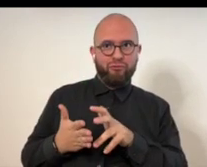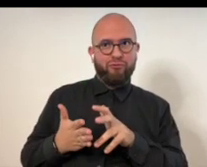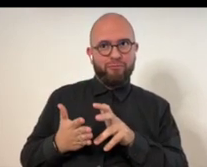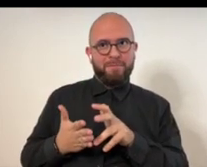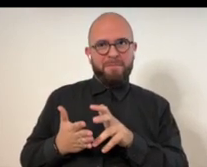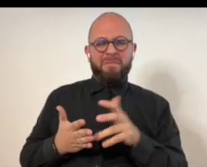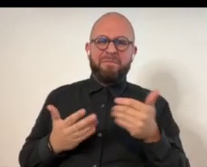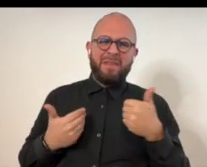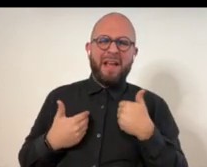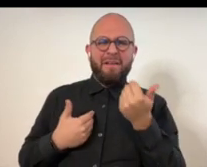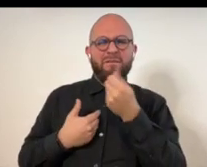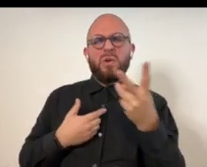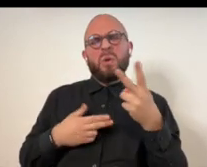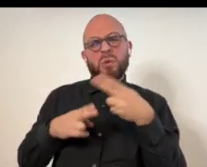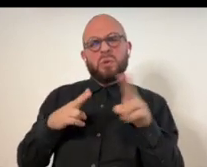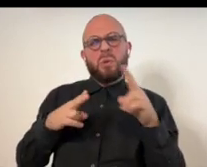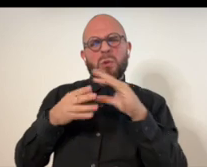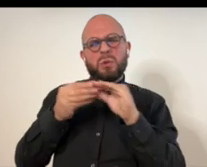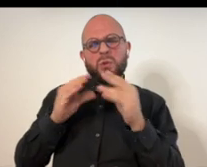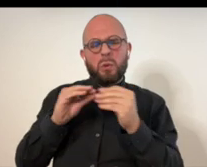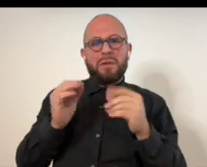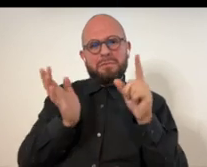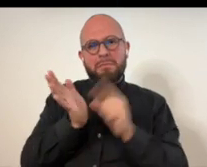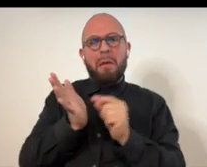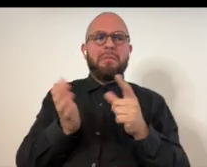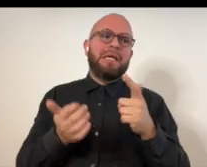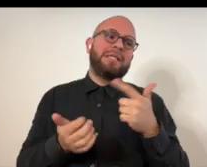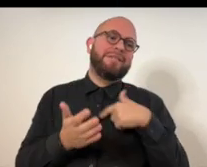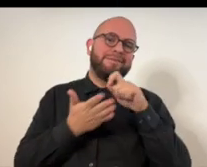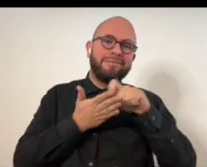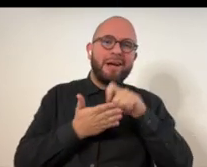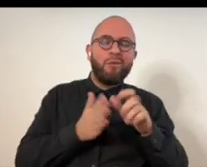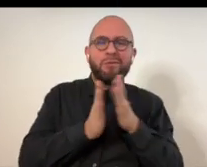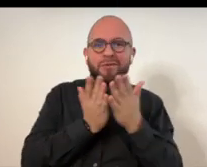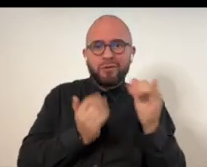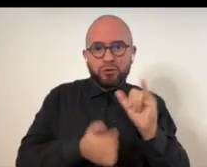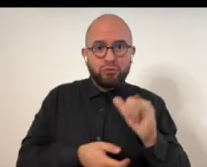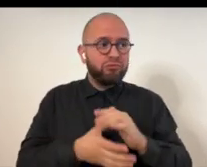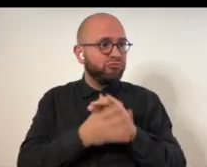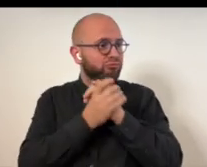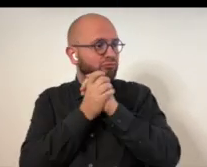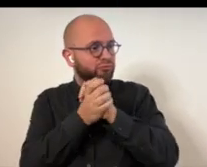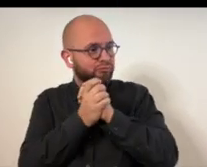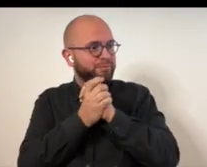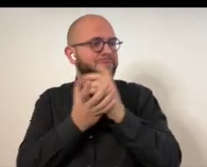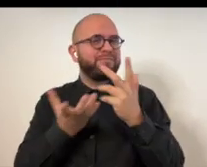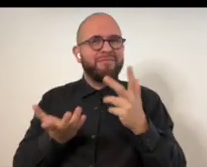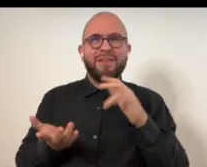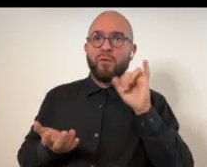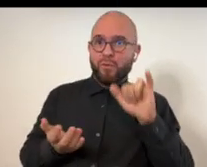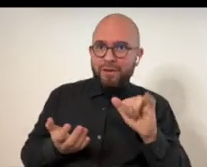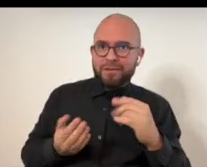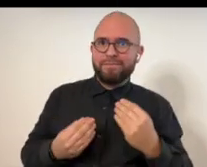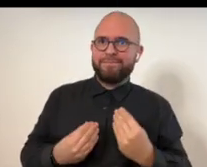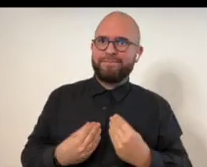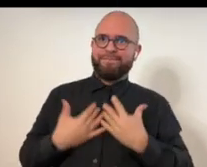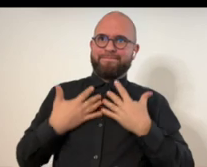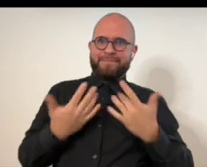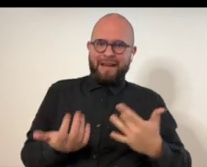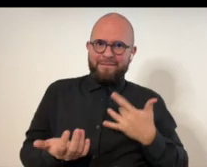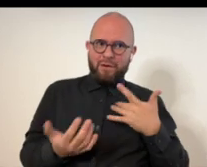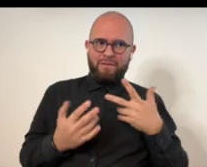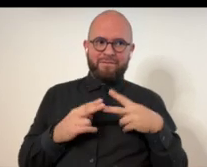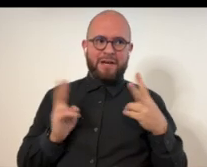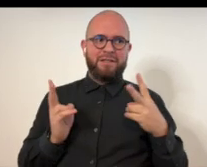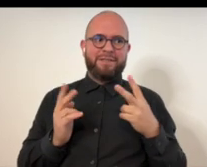creative life, I started as a writer. Oh, okay. I had several short stories published and I wrote a novel and stuff like